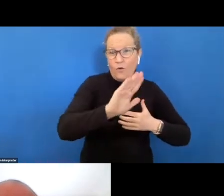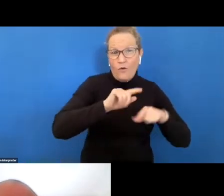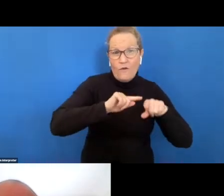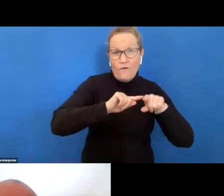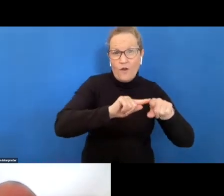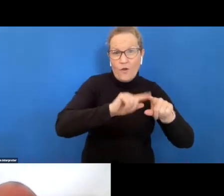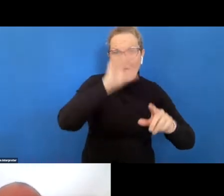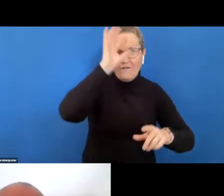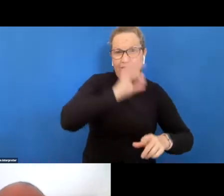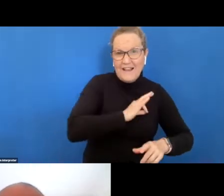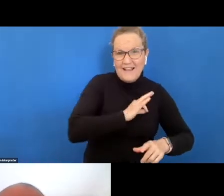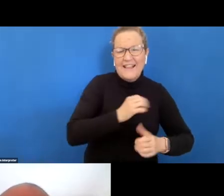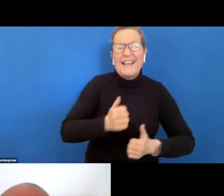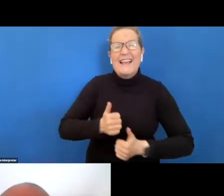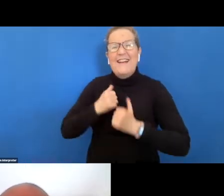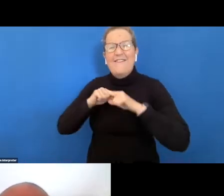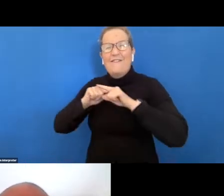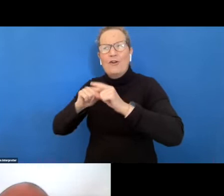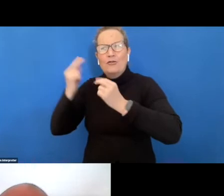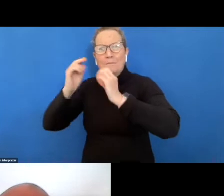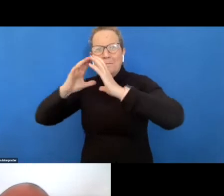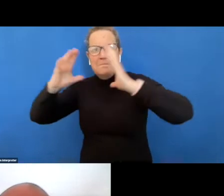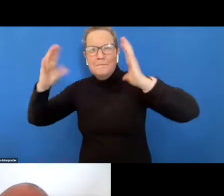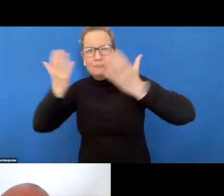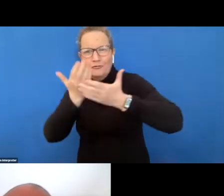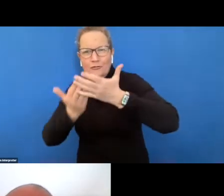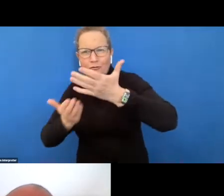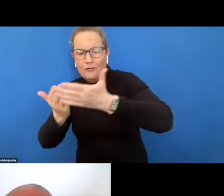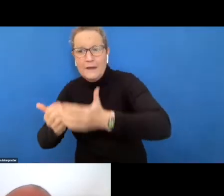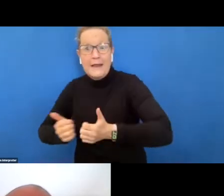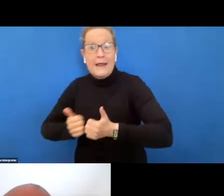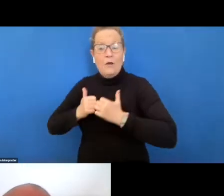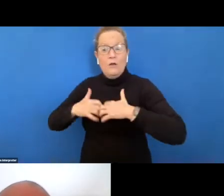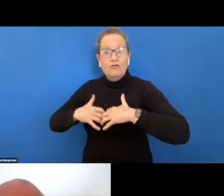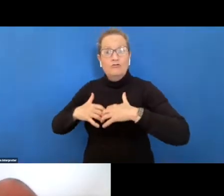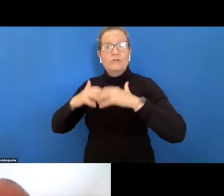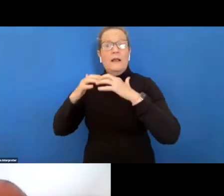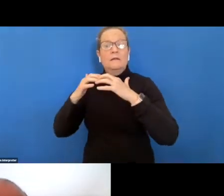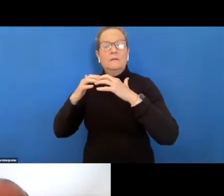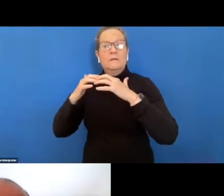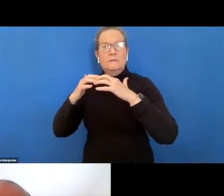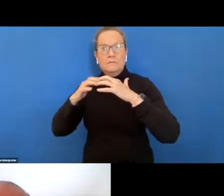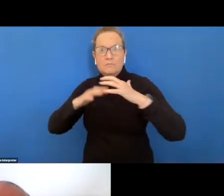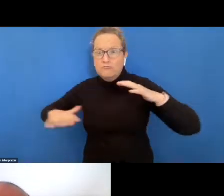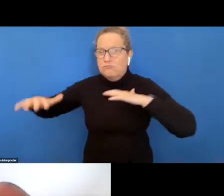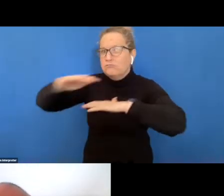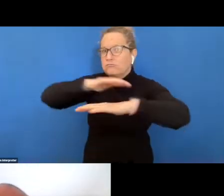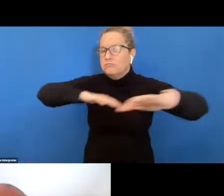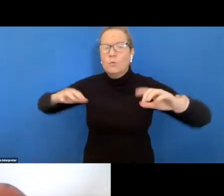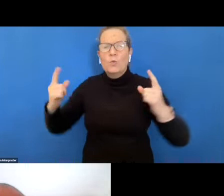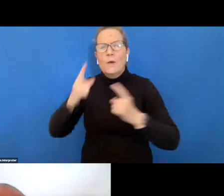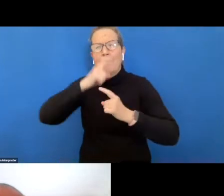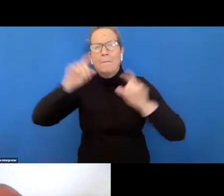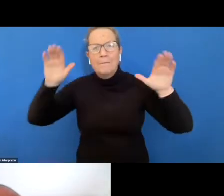by the dream time we both have creators and beliefs and ours is bunjil it is a traditional custom